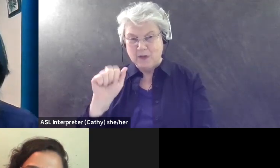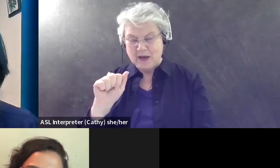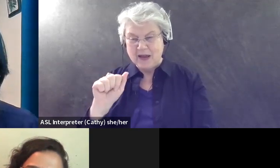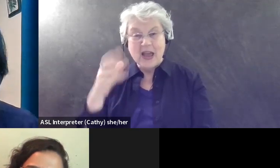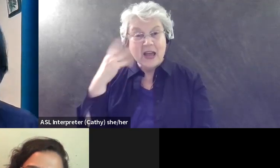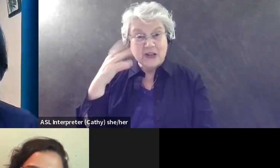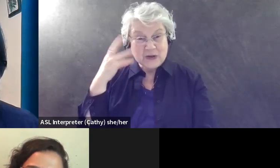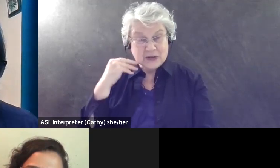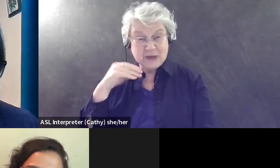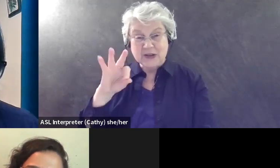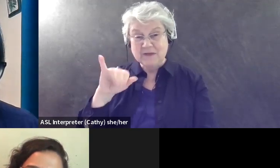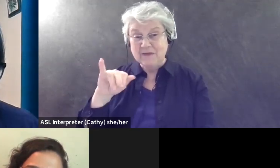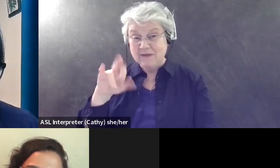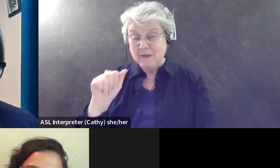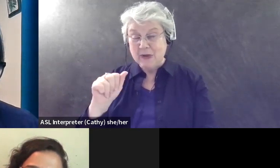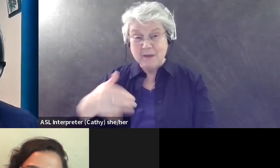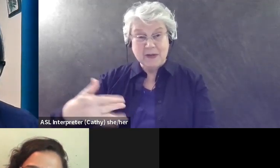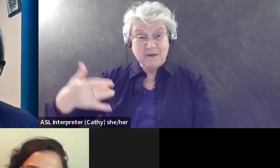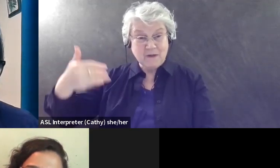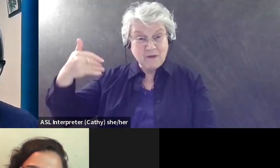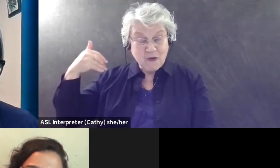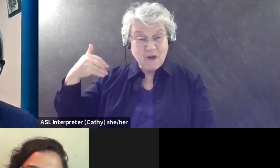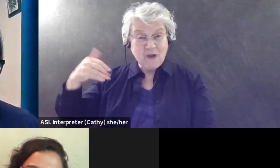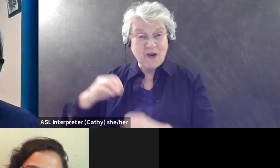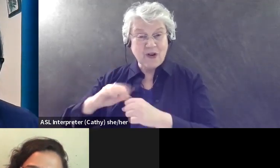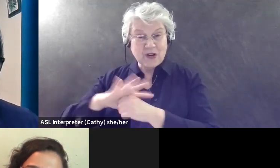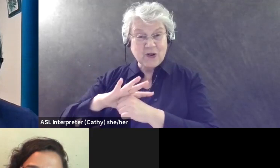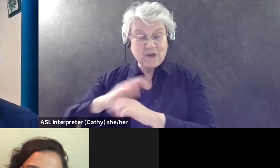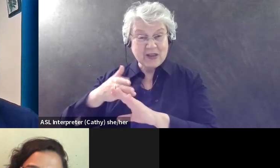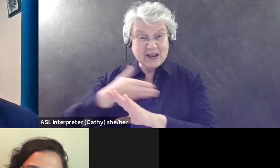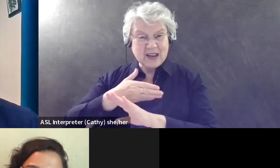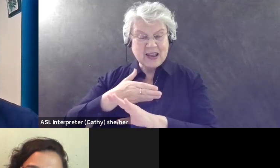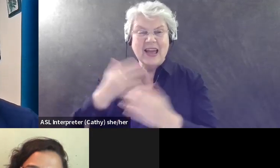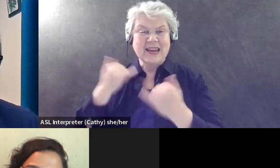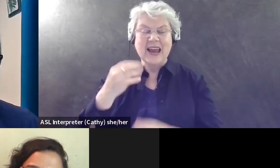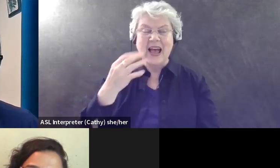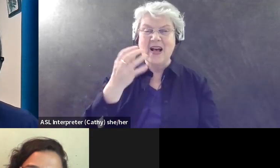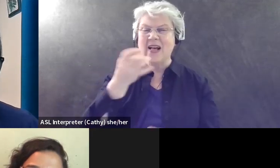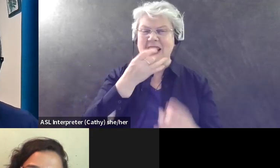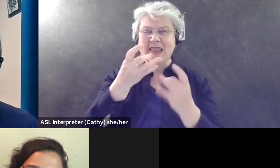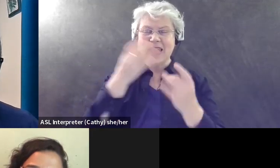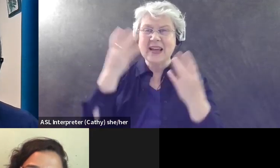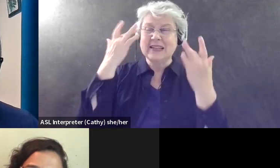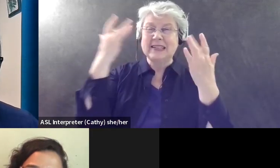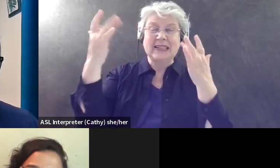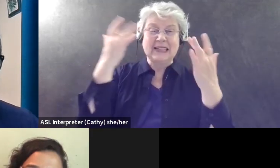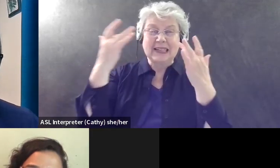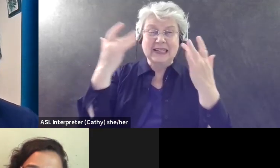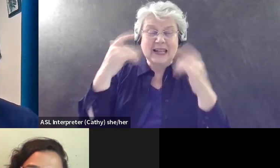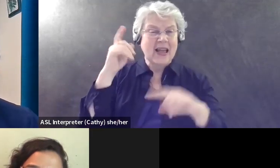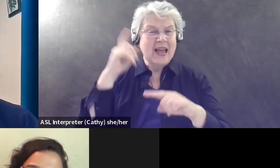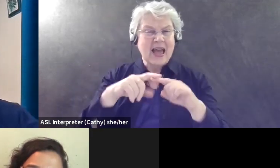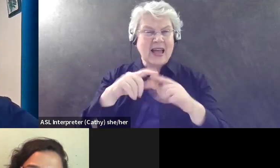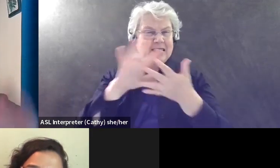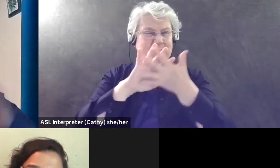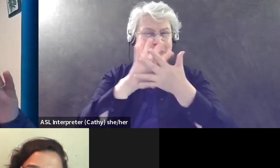had long COVID? I'm now light sensitive since I've been diagnosed with chronic dizziness. can't tolerate shadows and